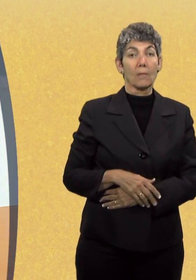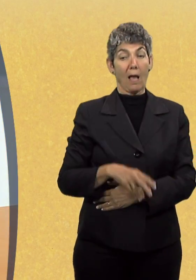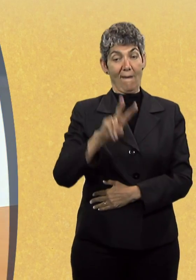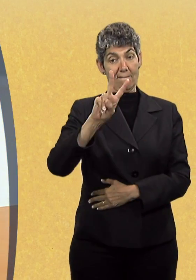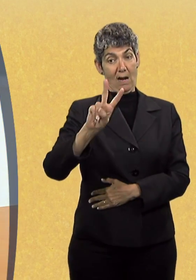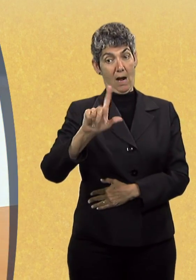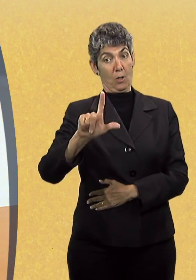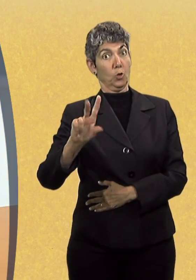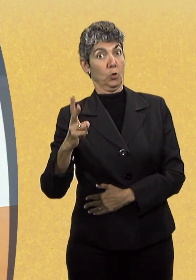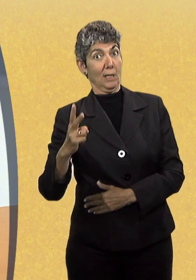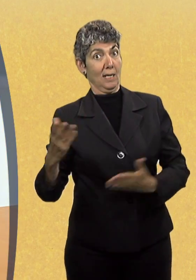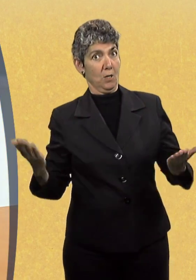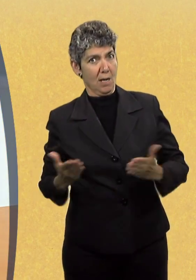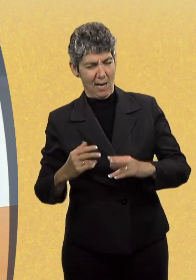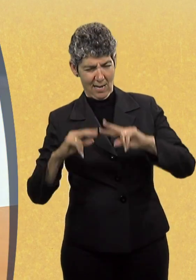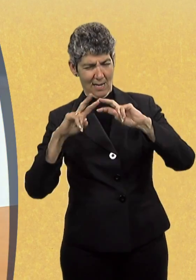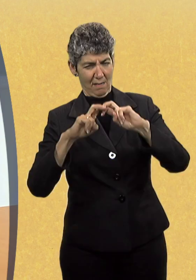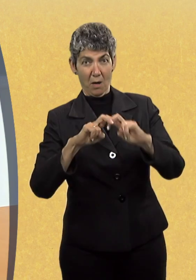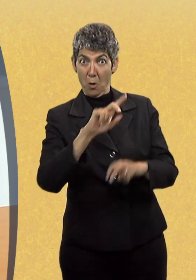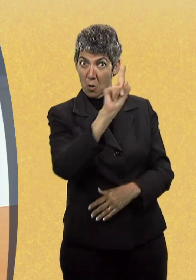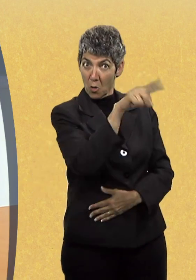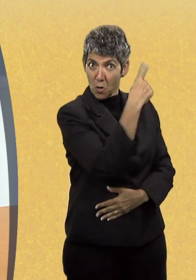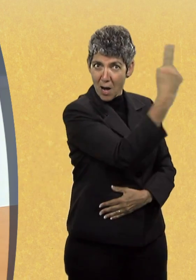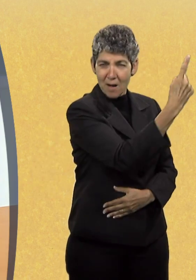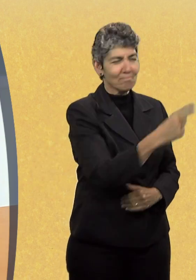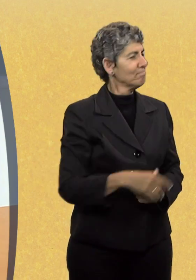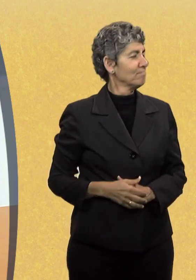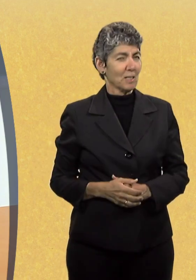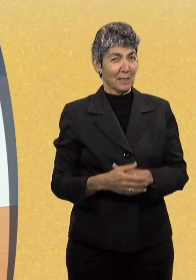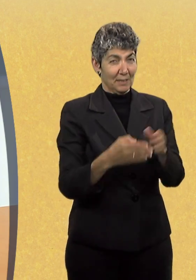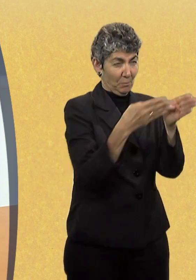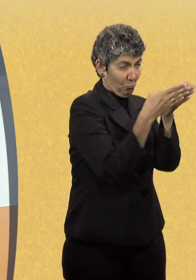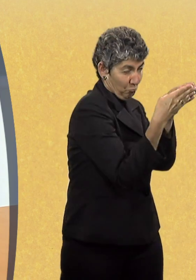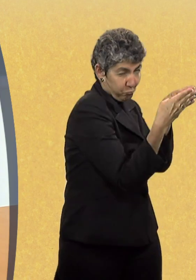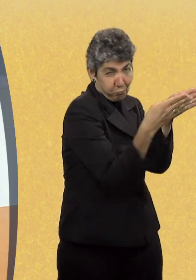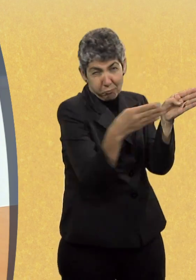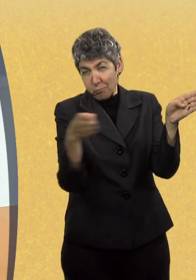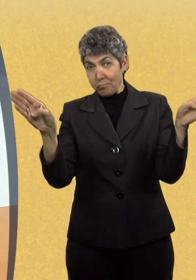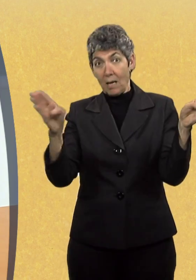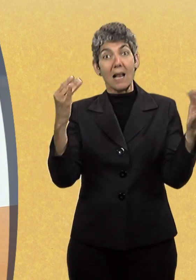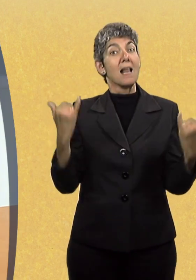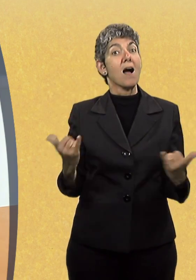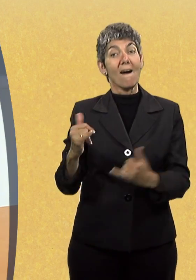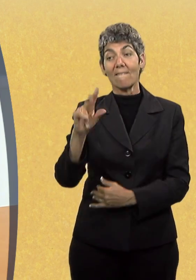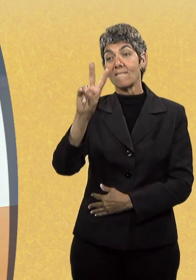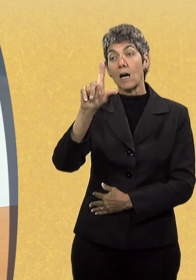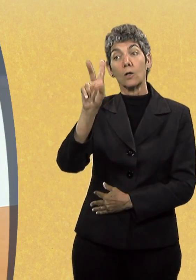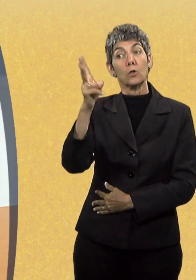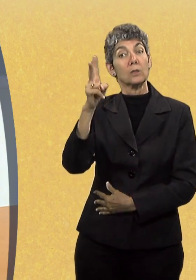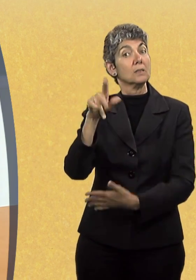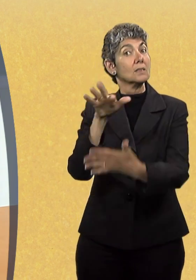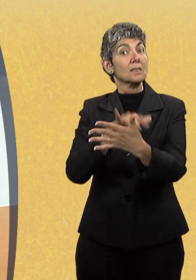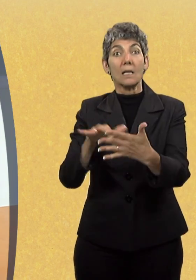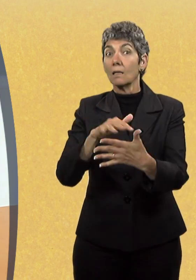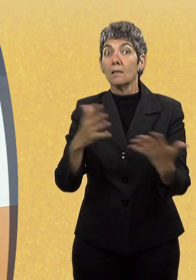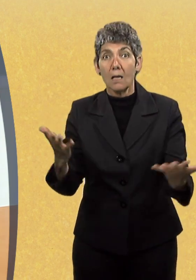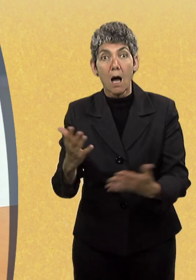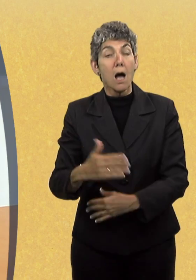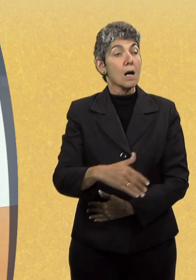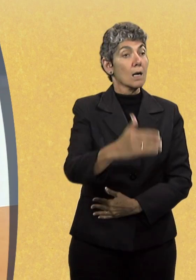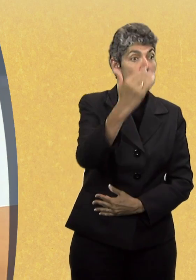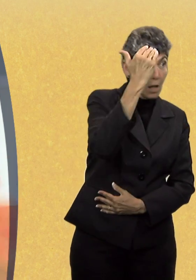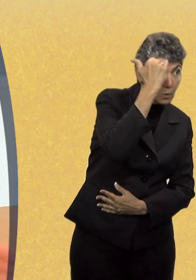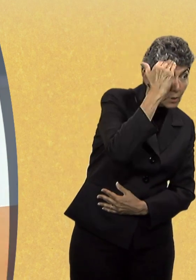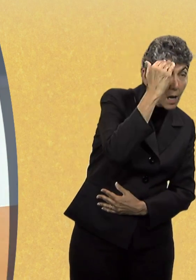VL2 is adding new revolutionary information to the scientific